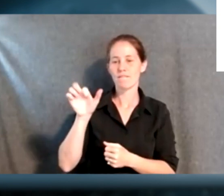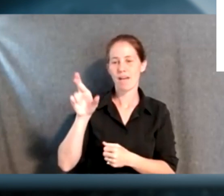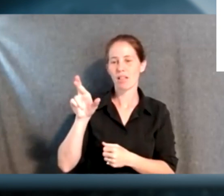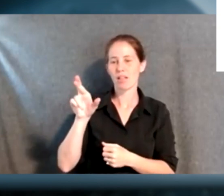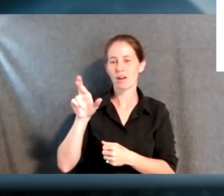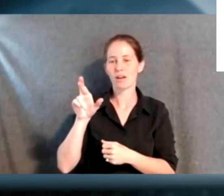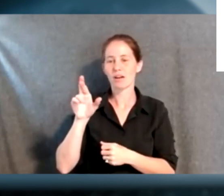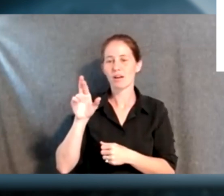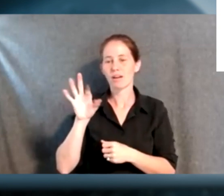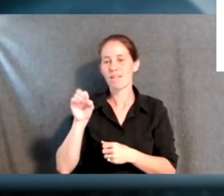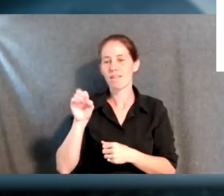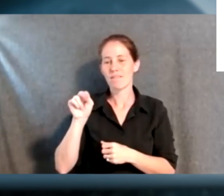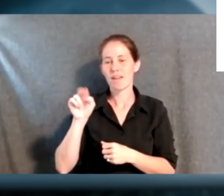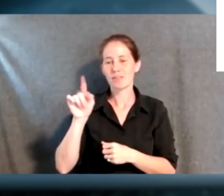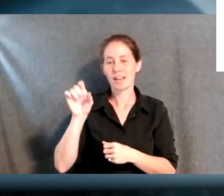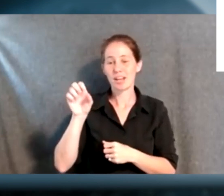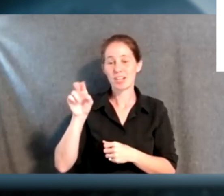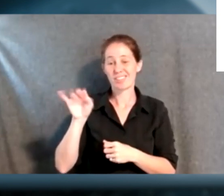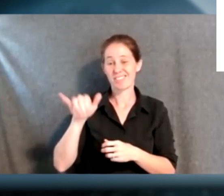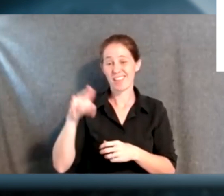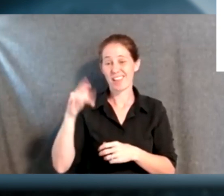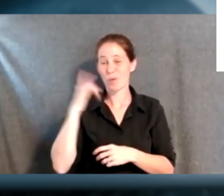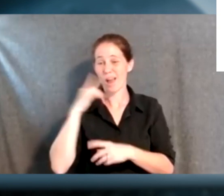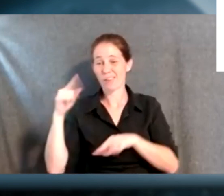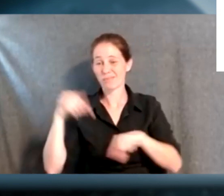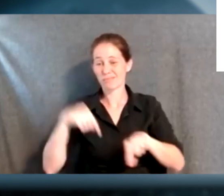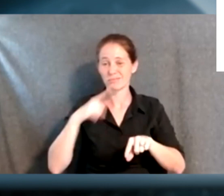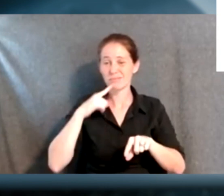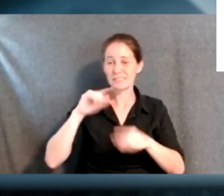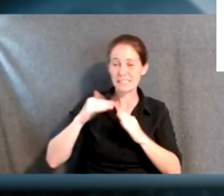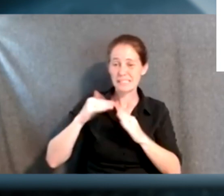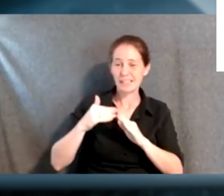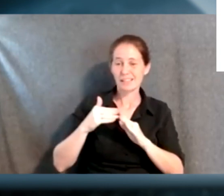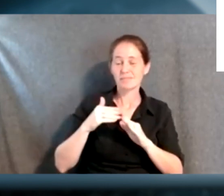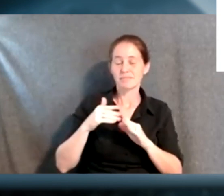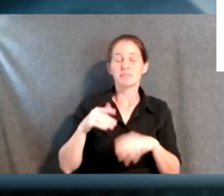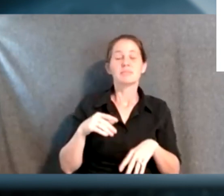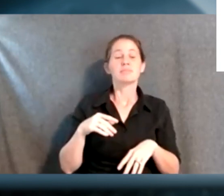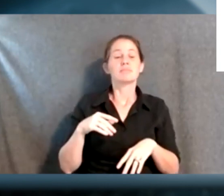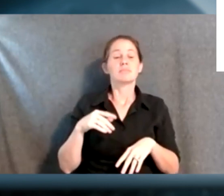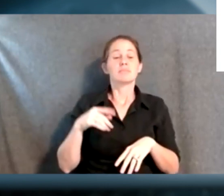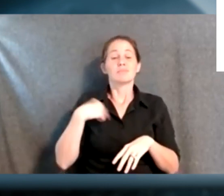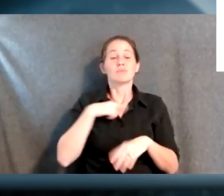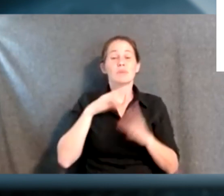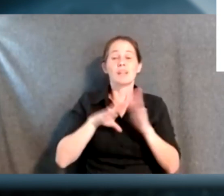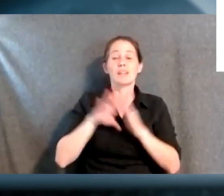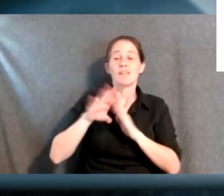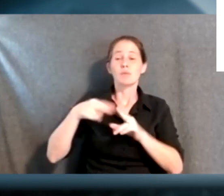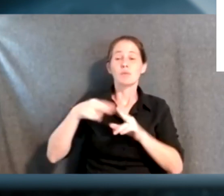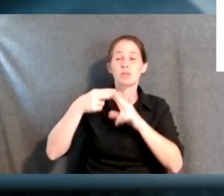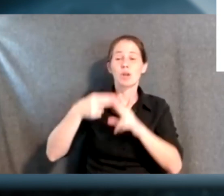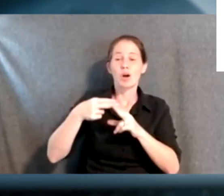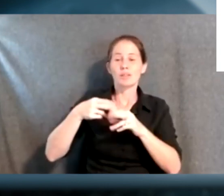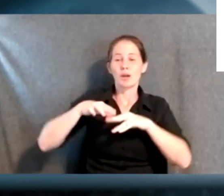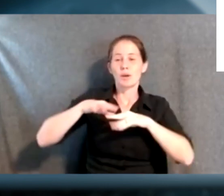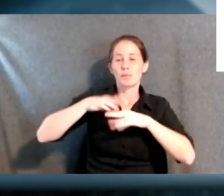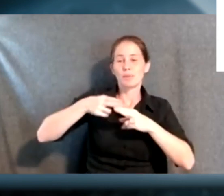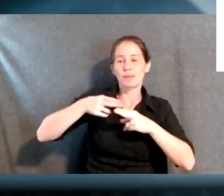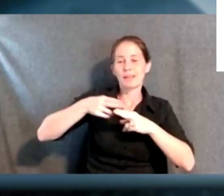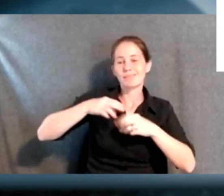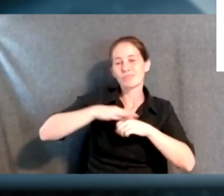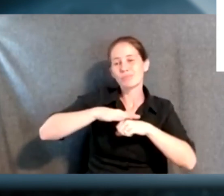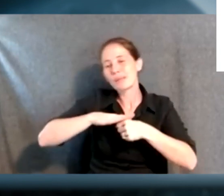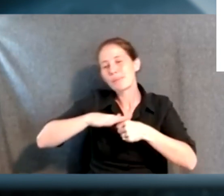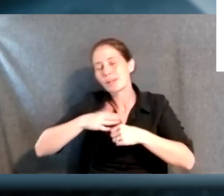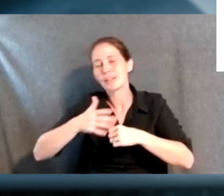actually into the city. So I was funded through the Rockefeller Foundation. And we developed what was called a preliminary resilience assessment.